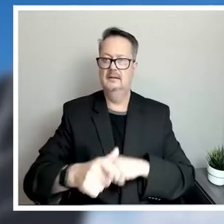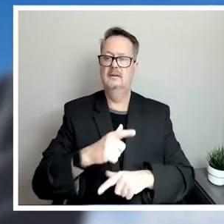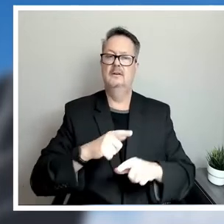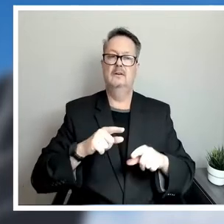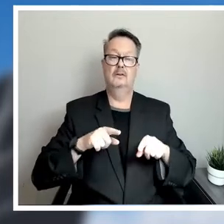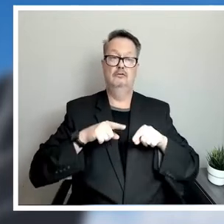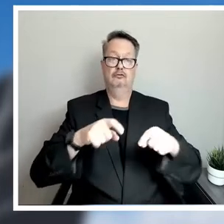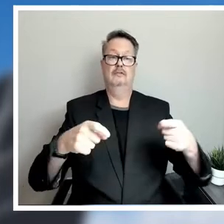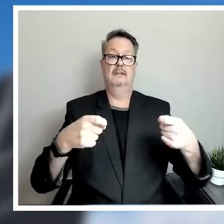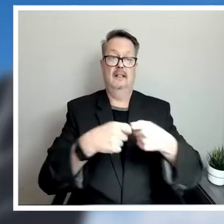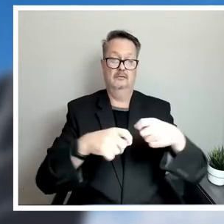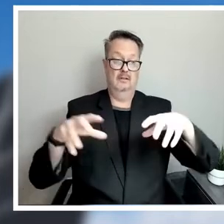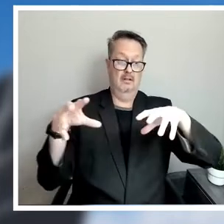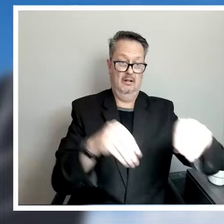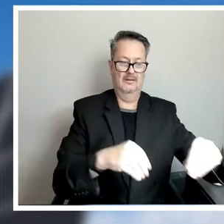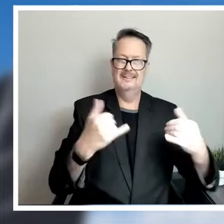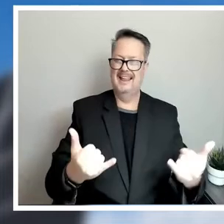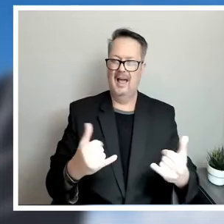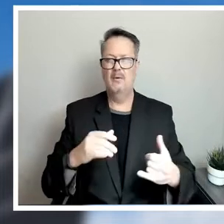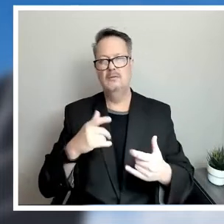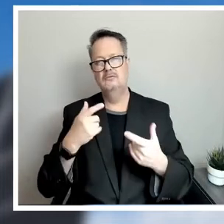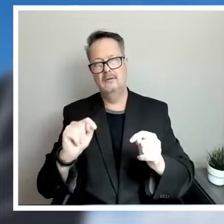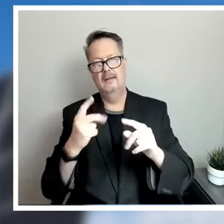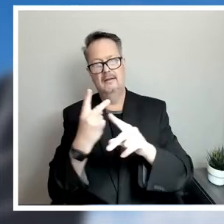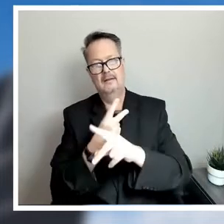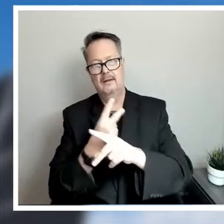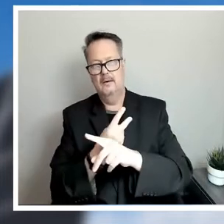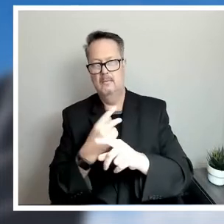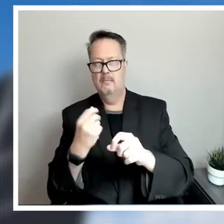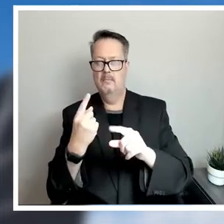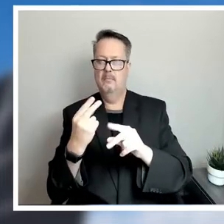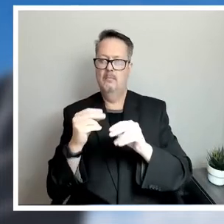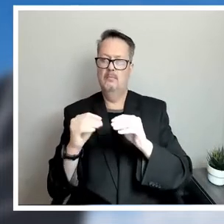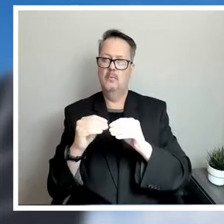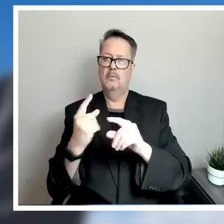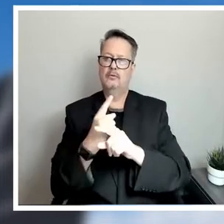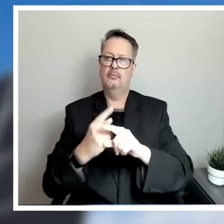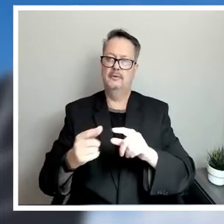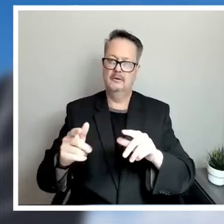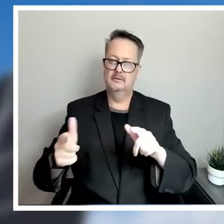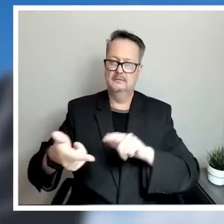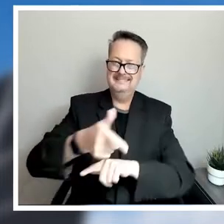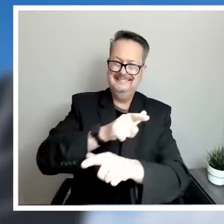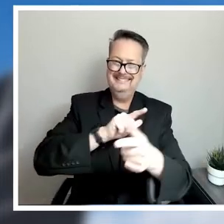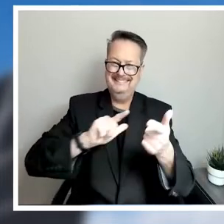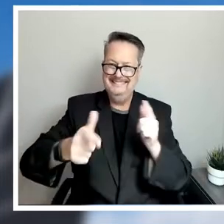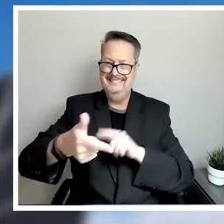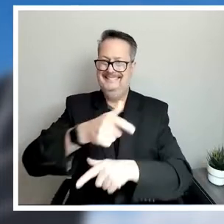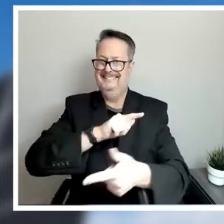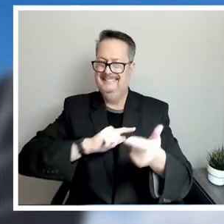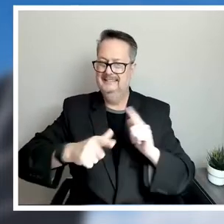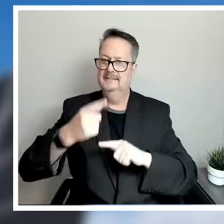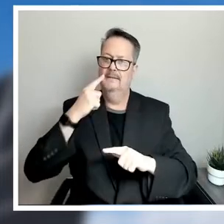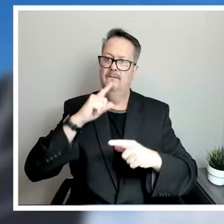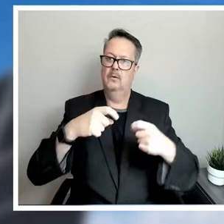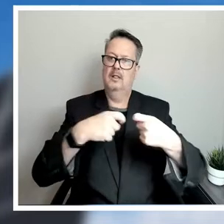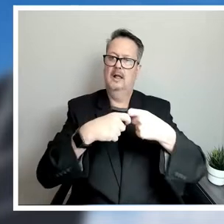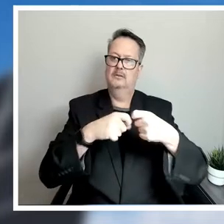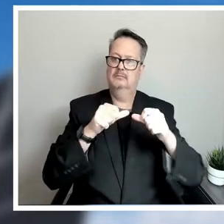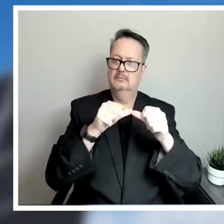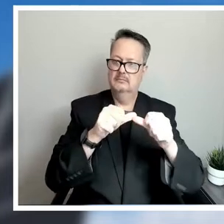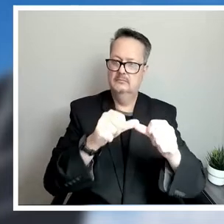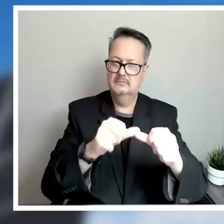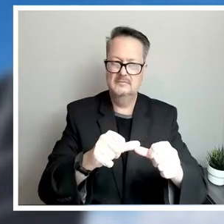now targeting much more reasonable increments of rotation in an event that is as large as winter storm Erie. So in terms of what we can